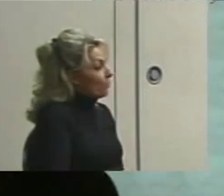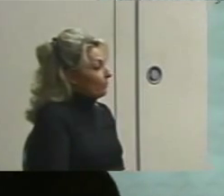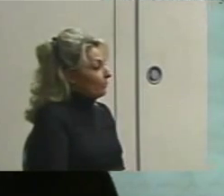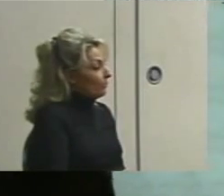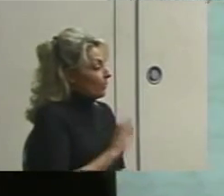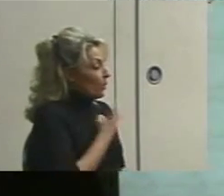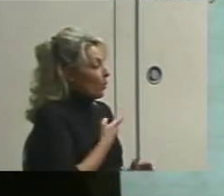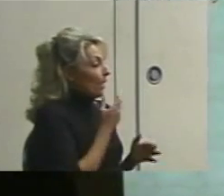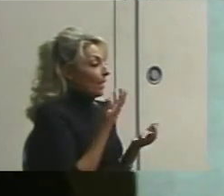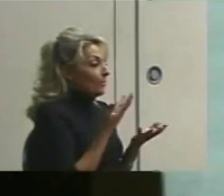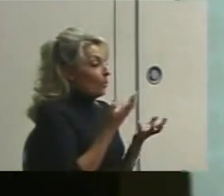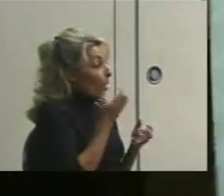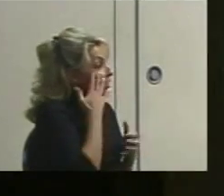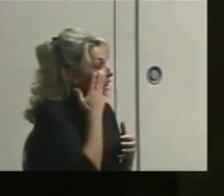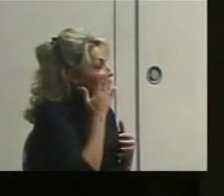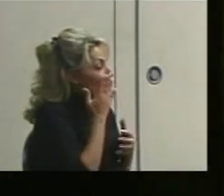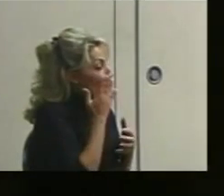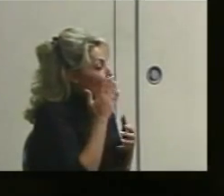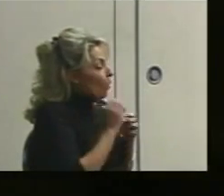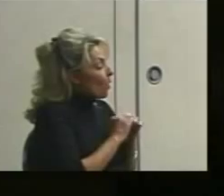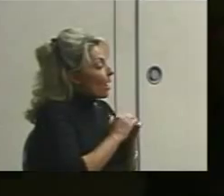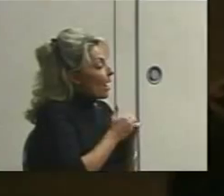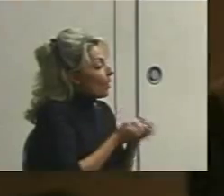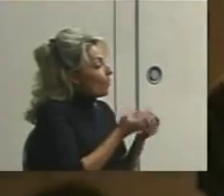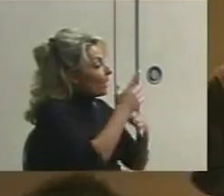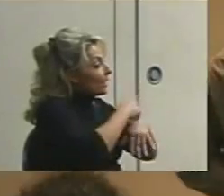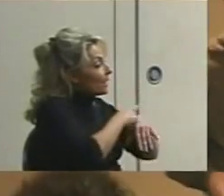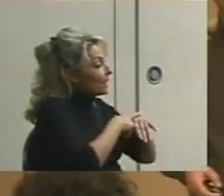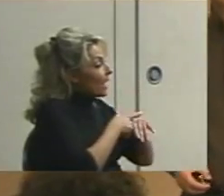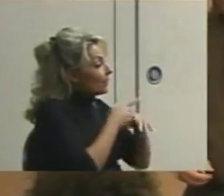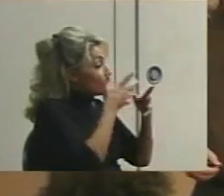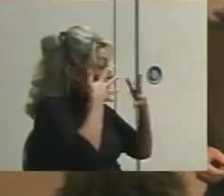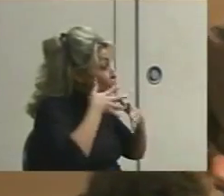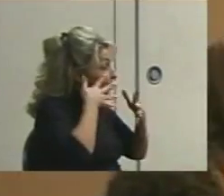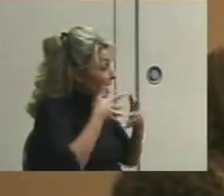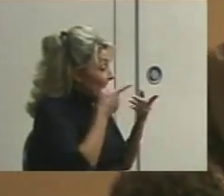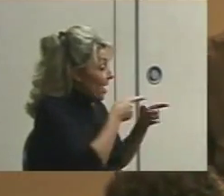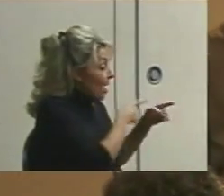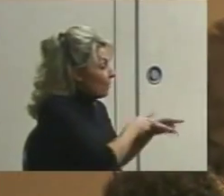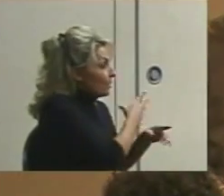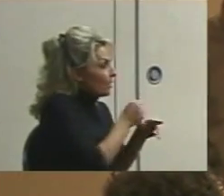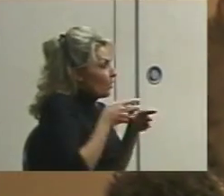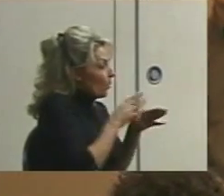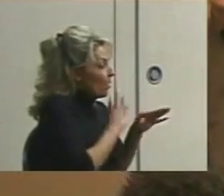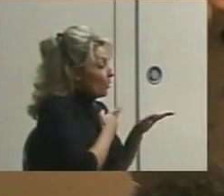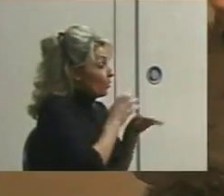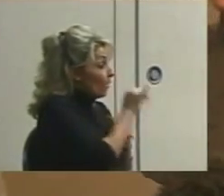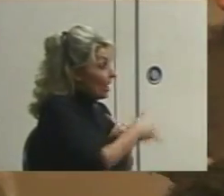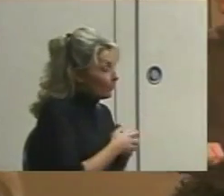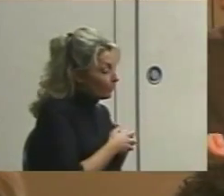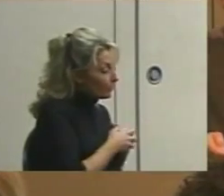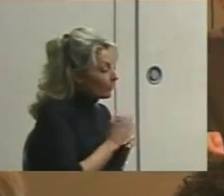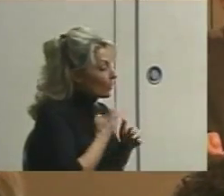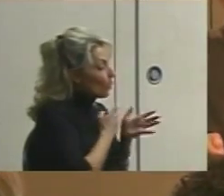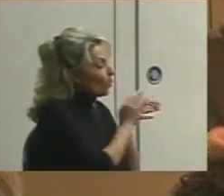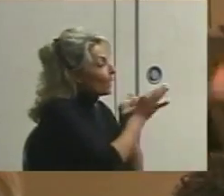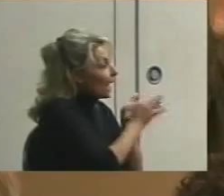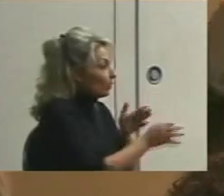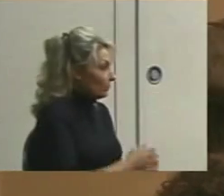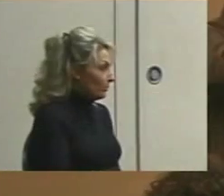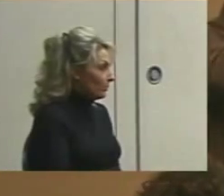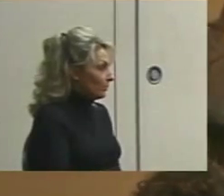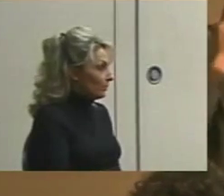We just simply want to know how many times did this happen. And the way we do that is we count it.